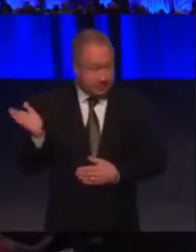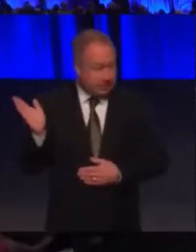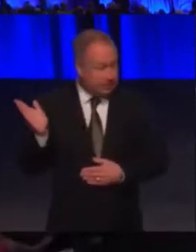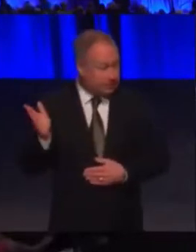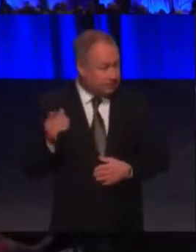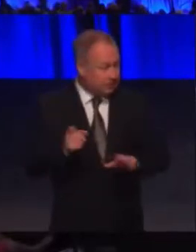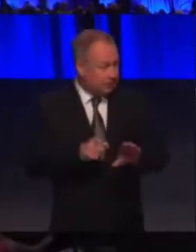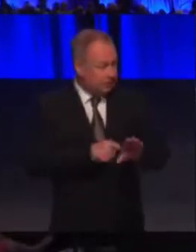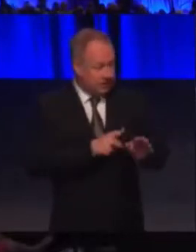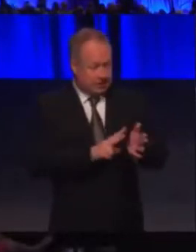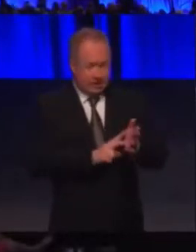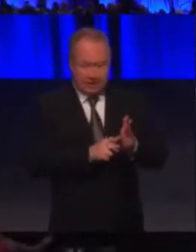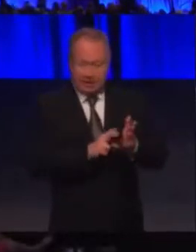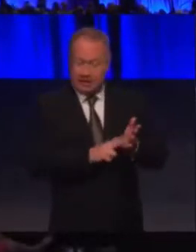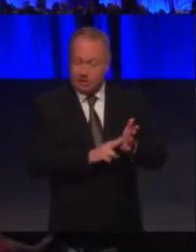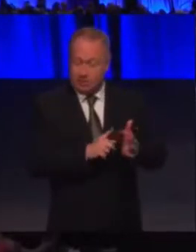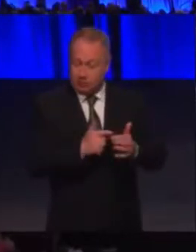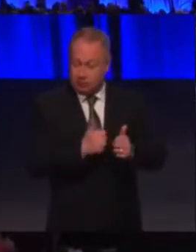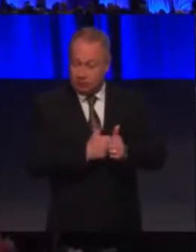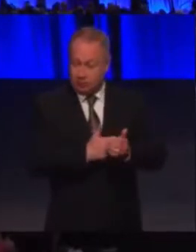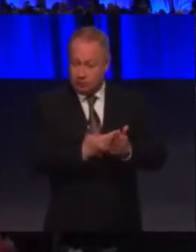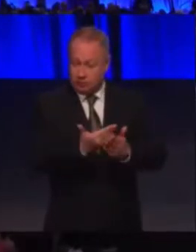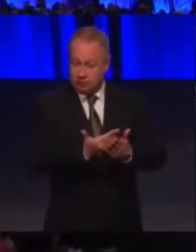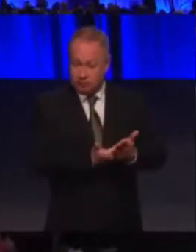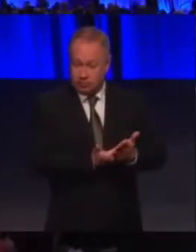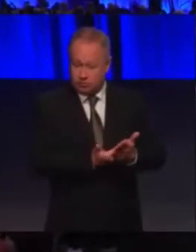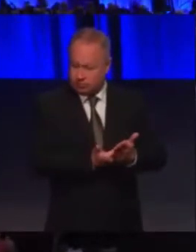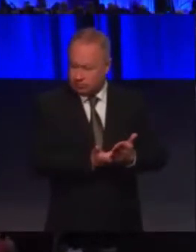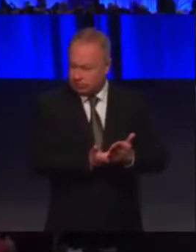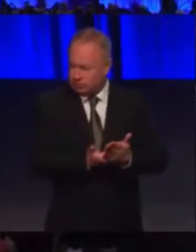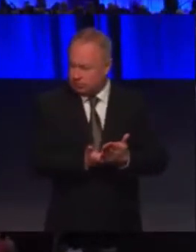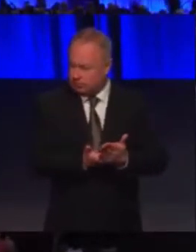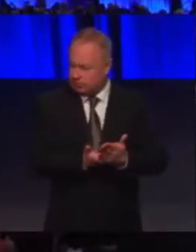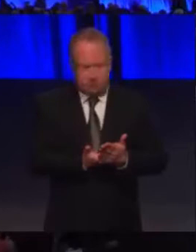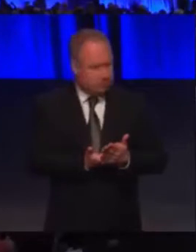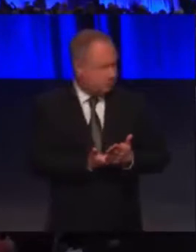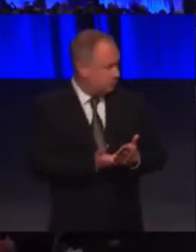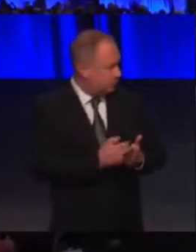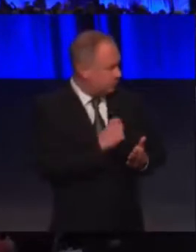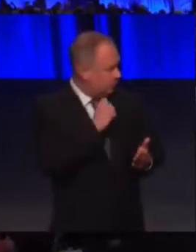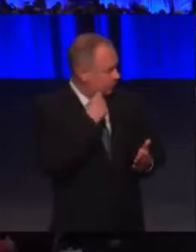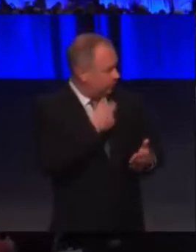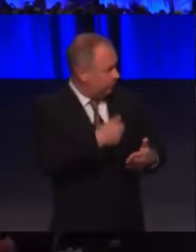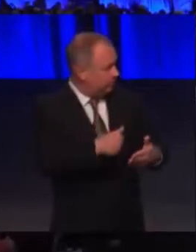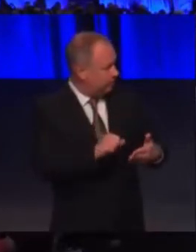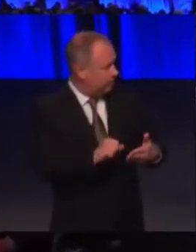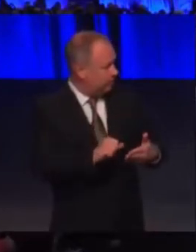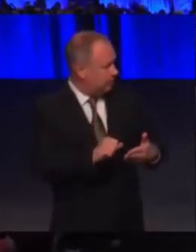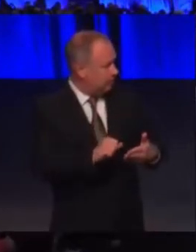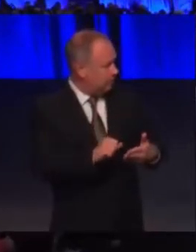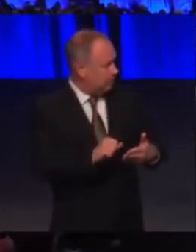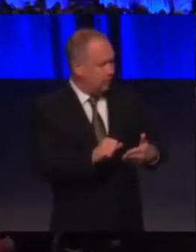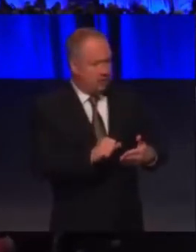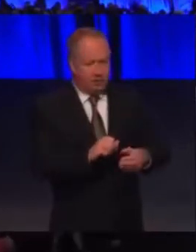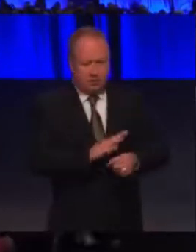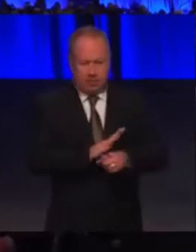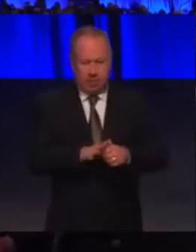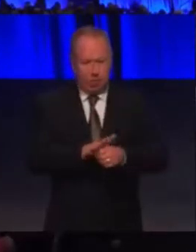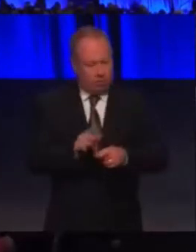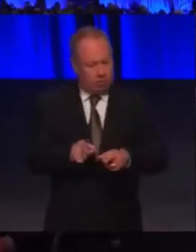Yvonne is now speaking in favour of the resolution. We will also hear from the local government minister,